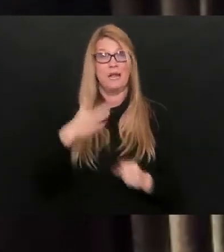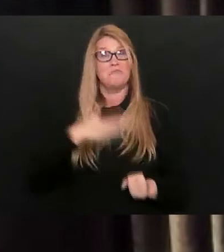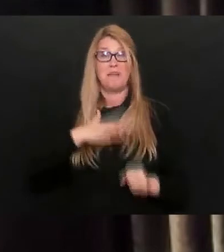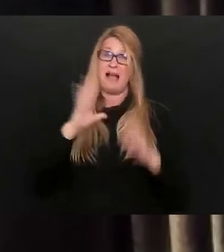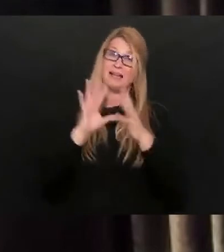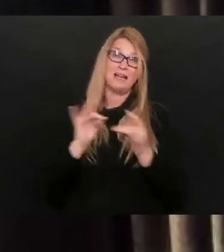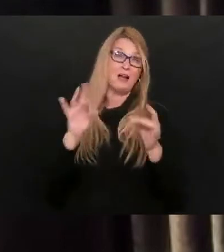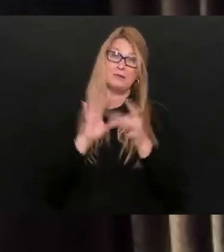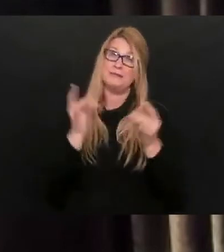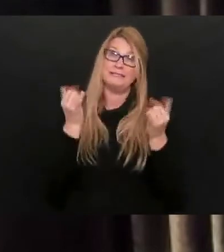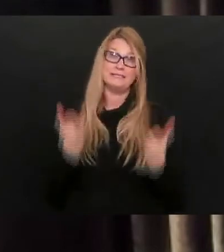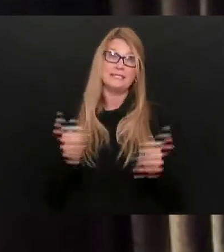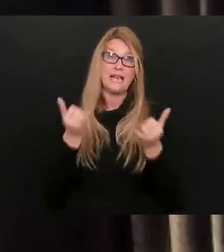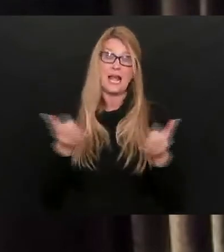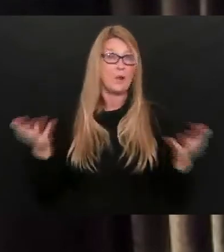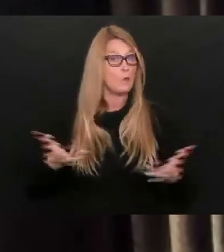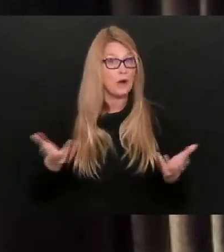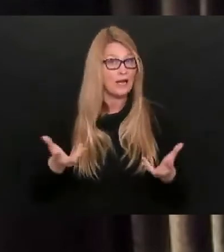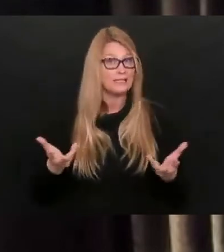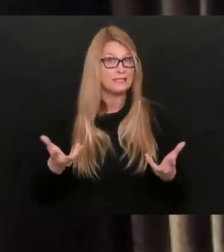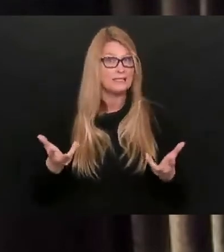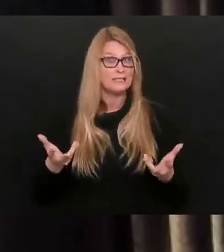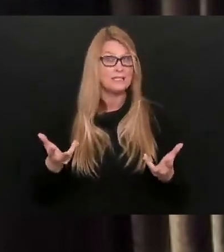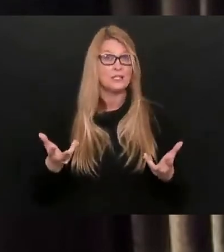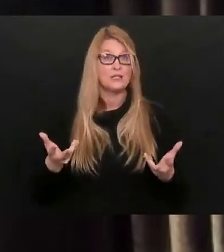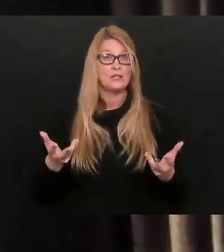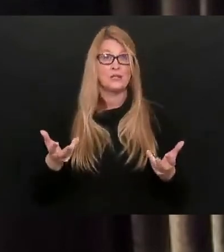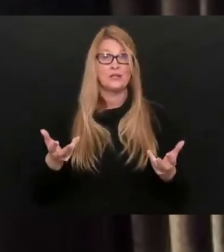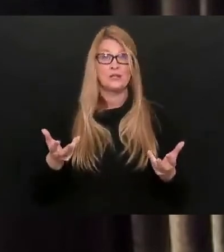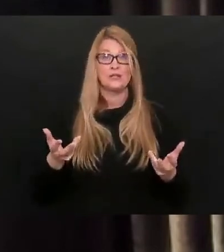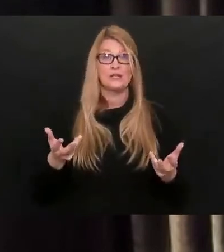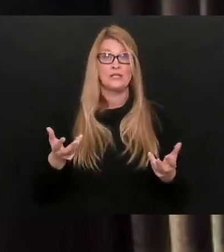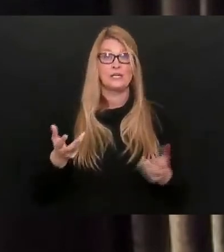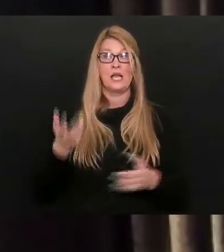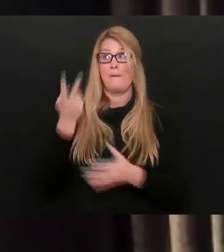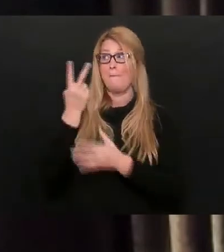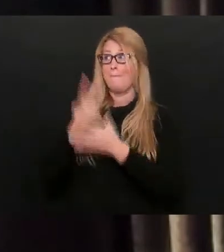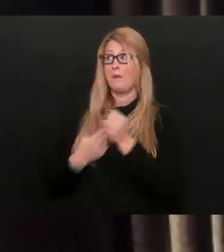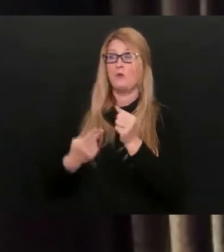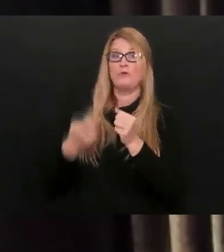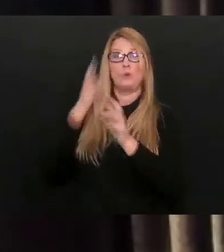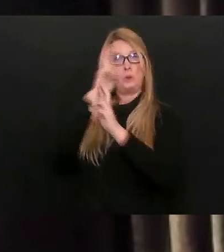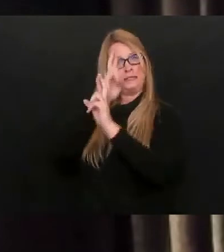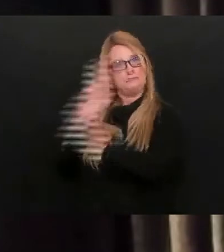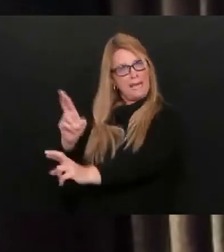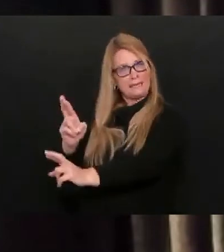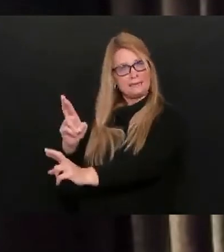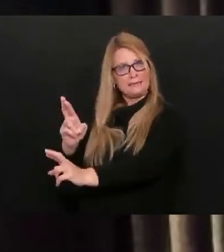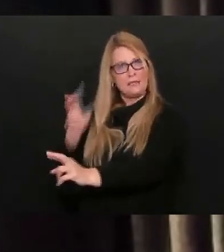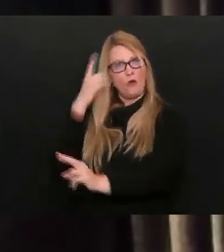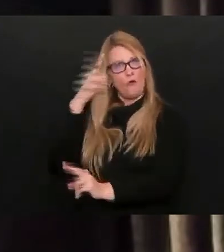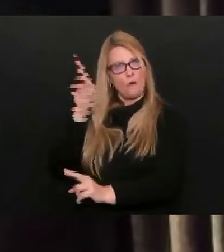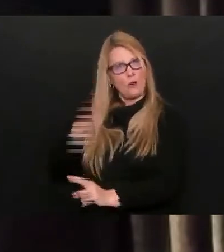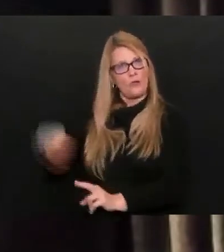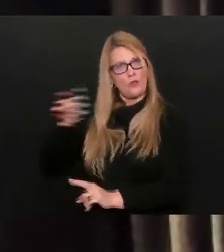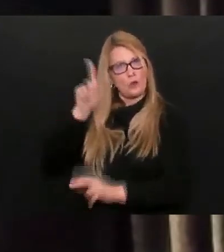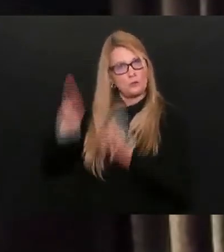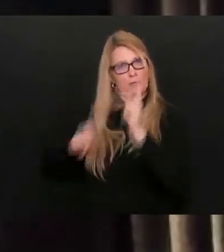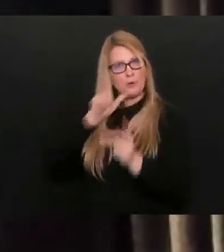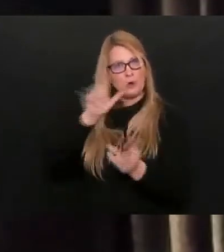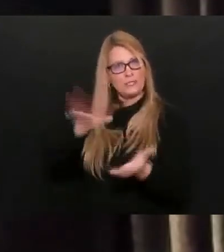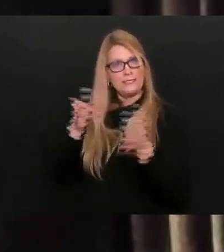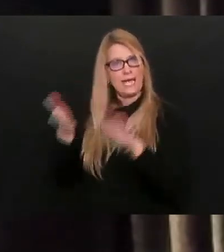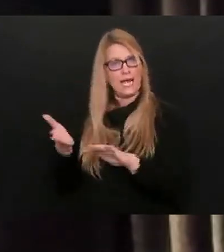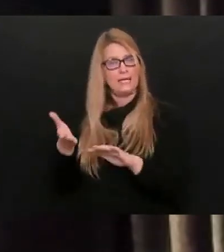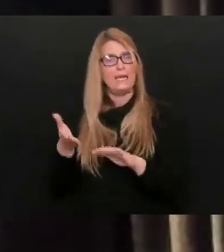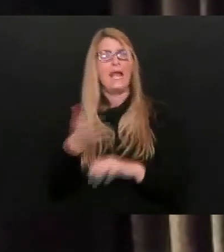today are one of both respect for these West Virginians who have died, but